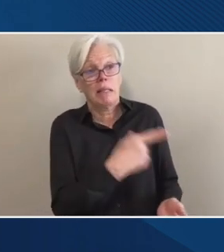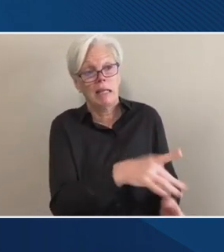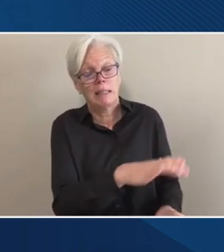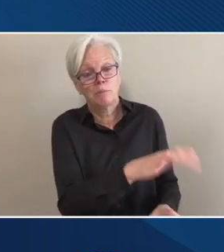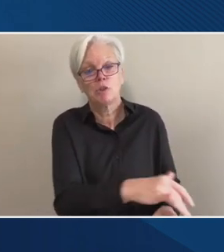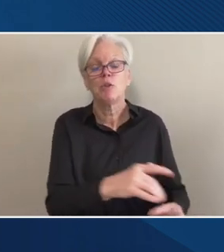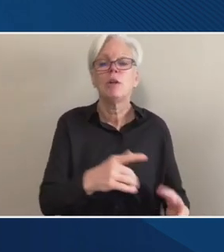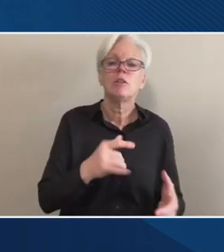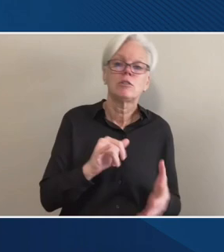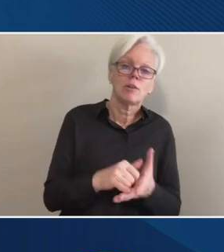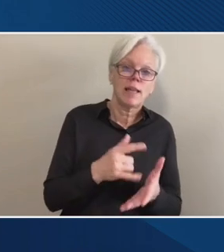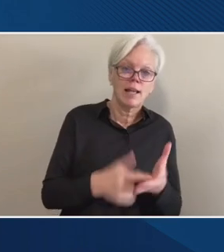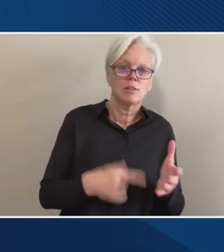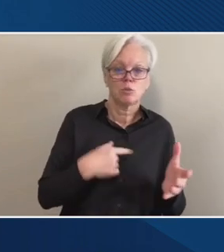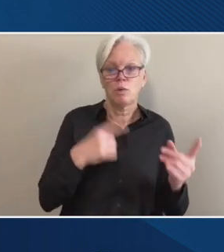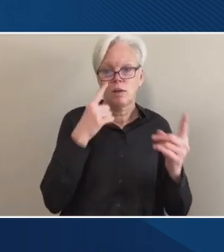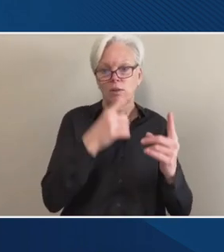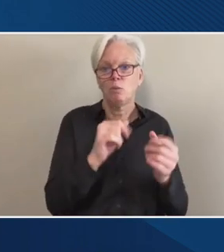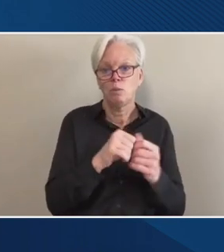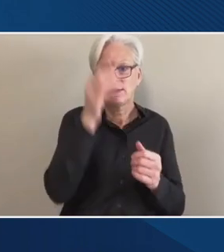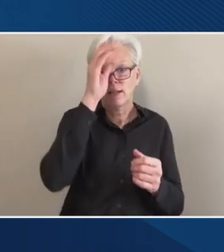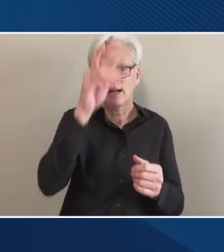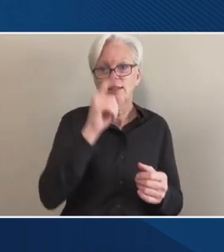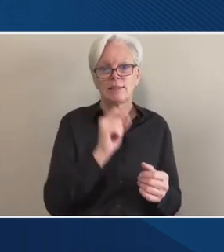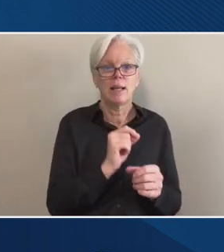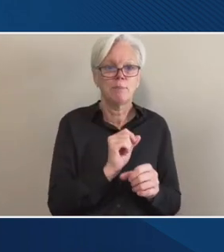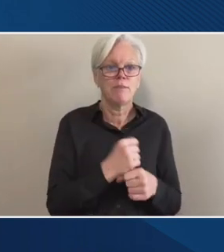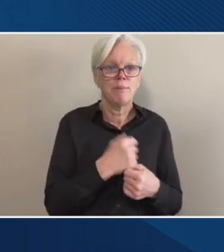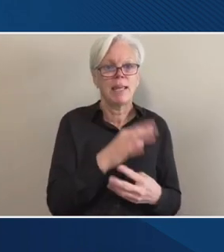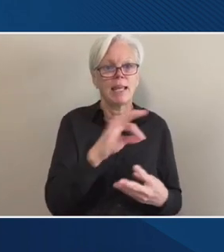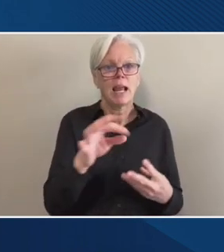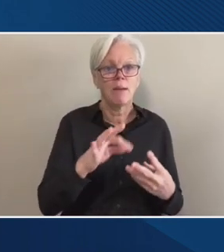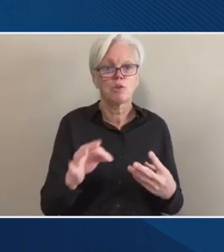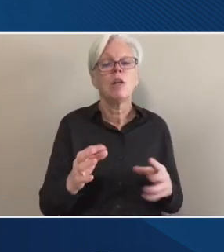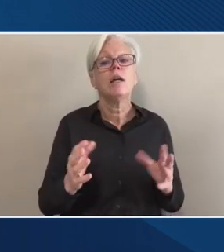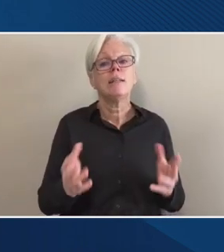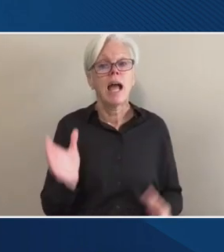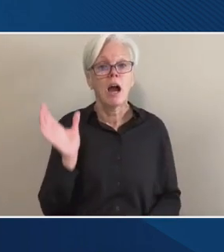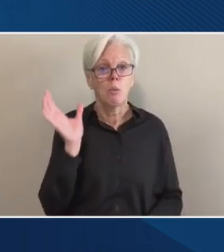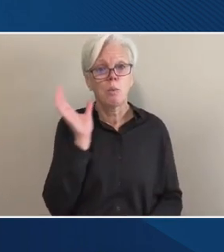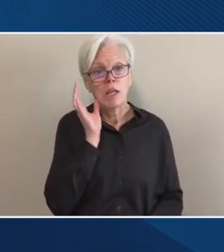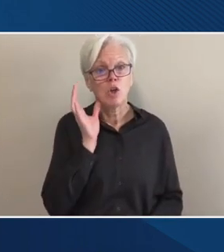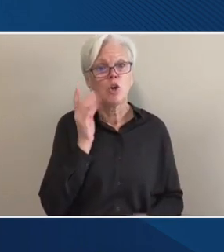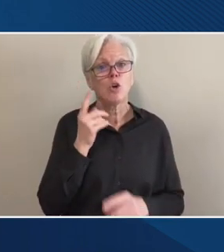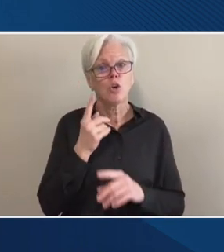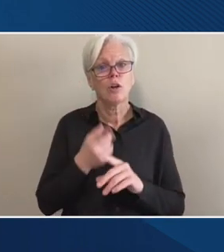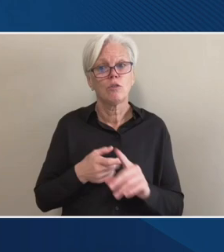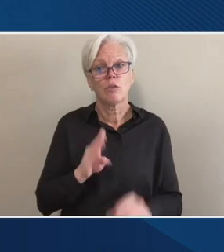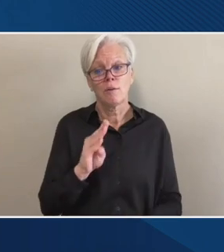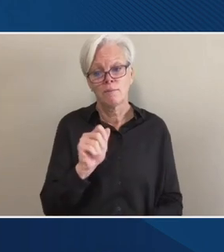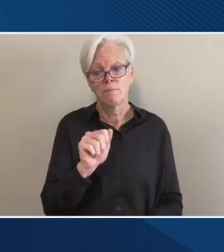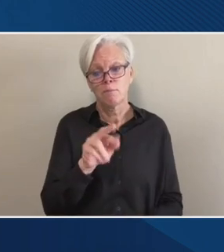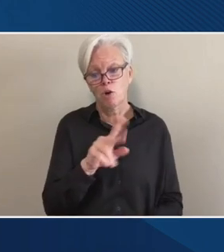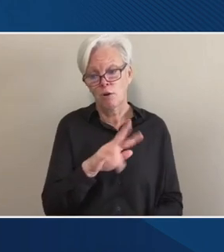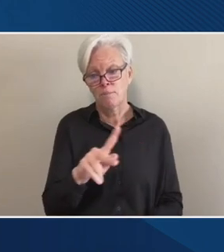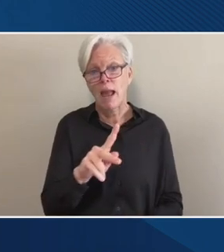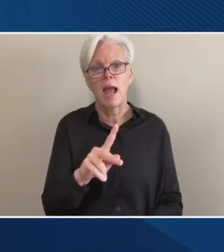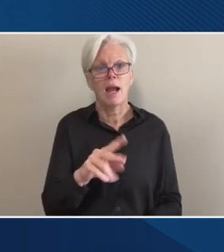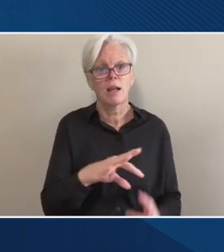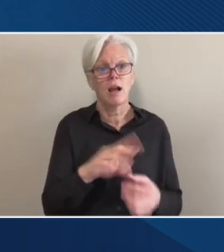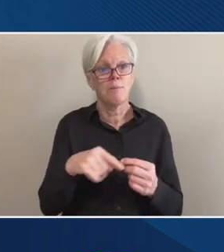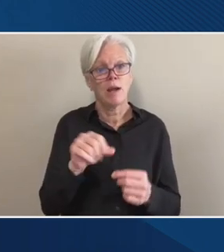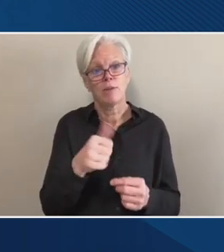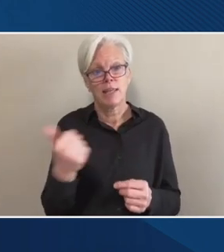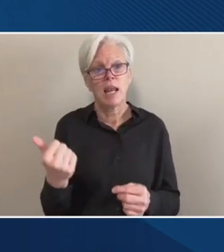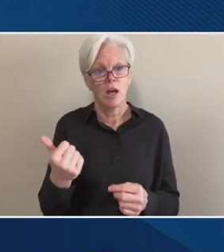that's really what we intended with the, the concept of optional. Now we did hear from both, um, BARMAC regarding the other item, uh, uh, the,